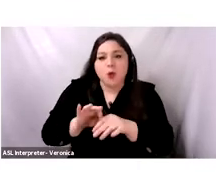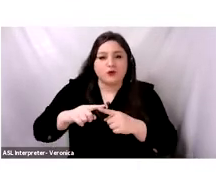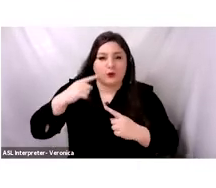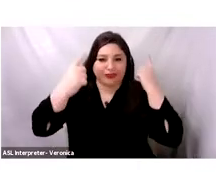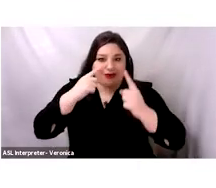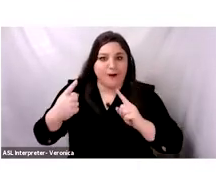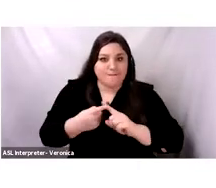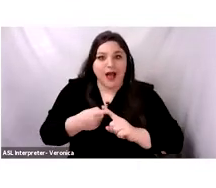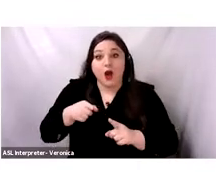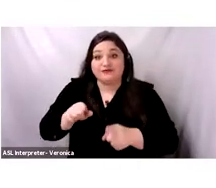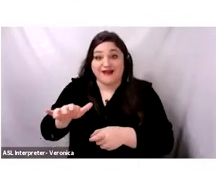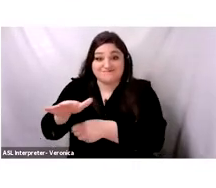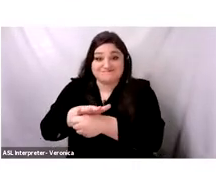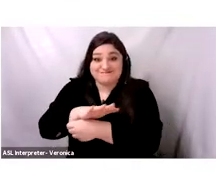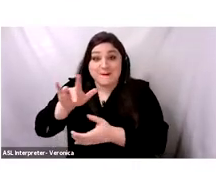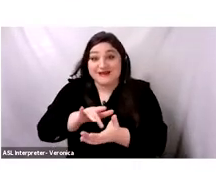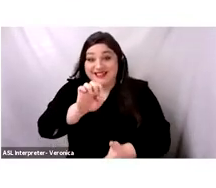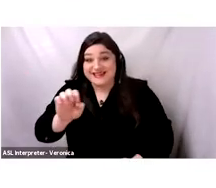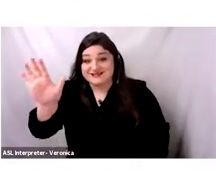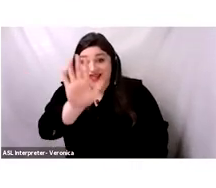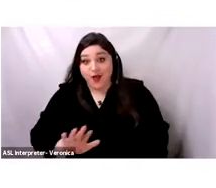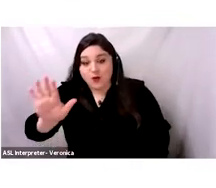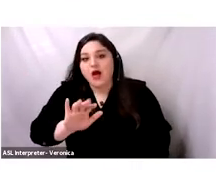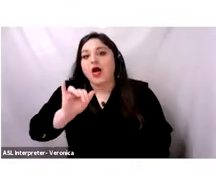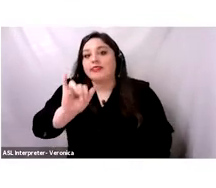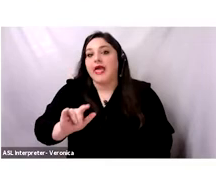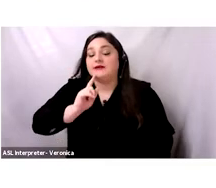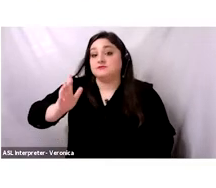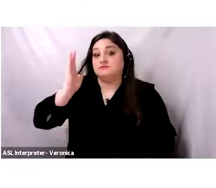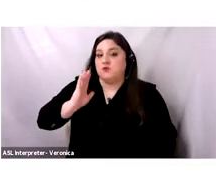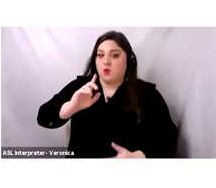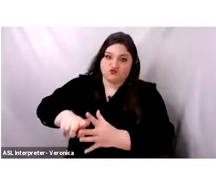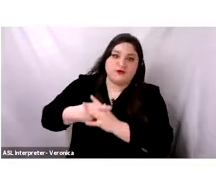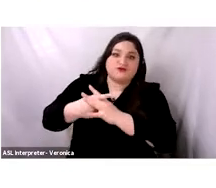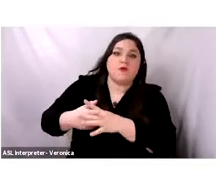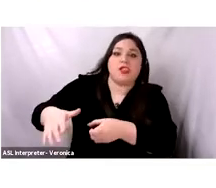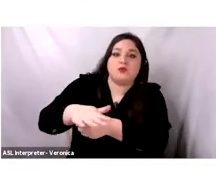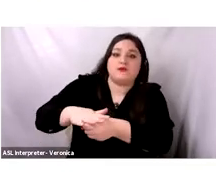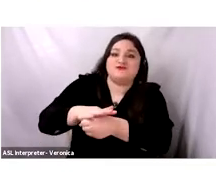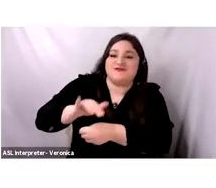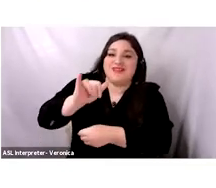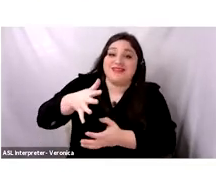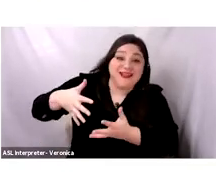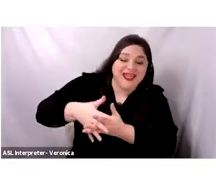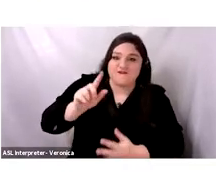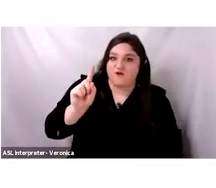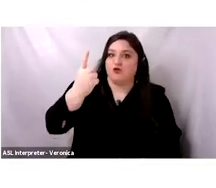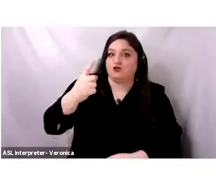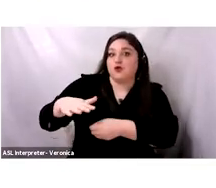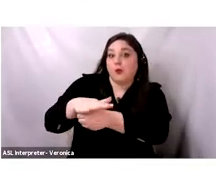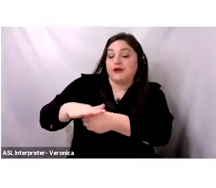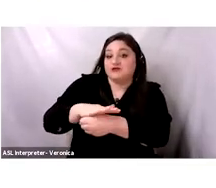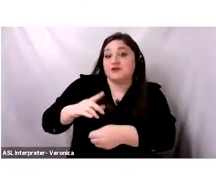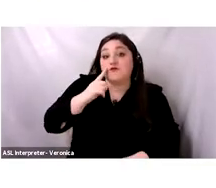the Swana region, or the Middle East, is the original region, the native region, of what we in